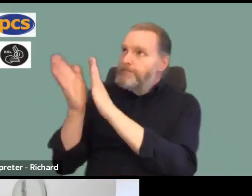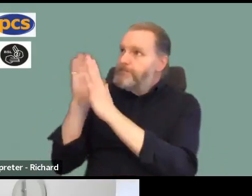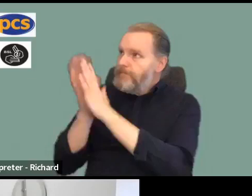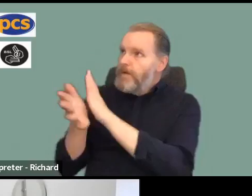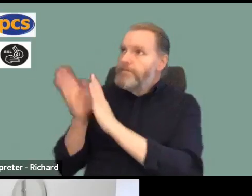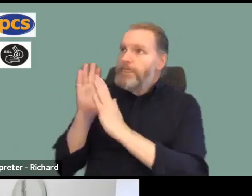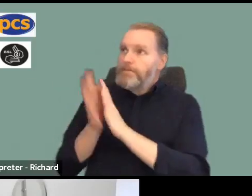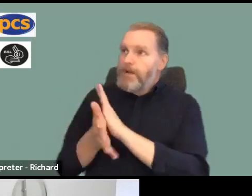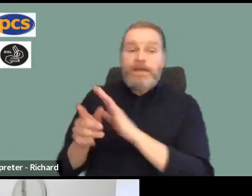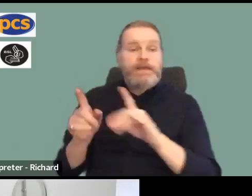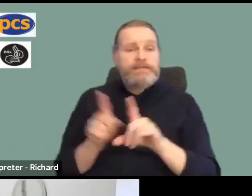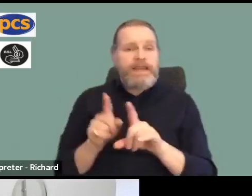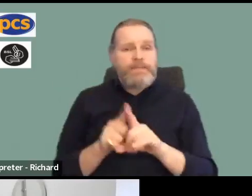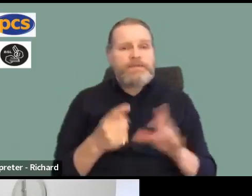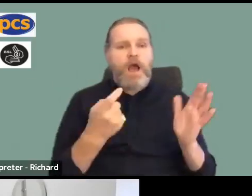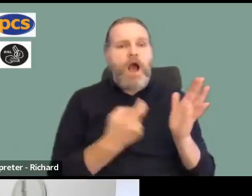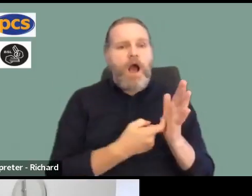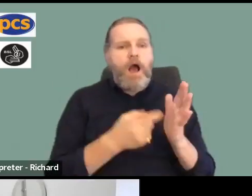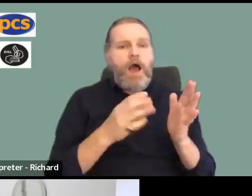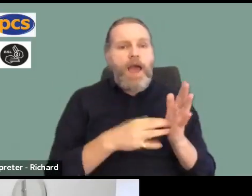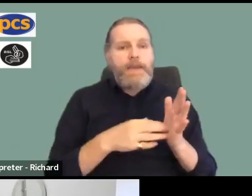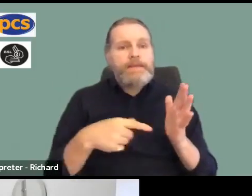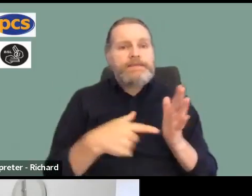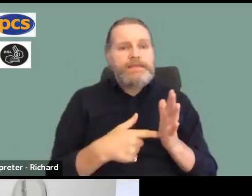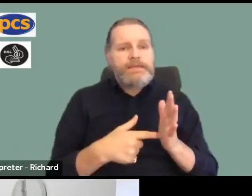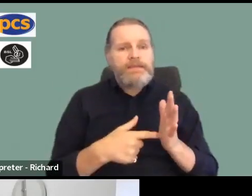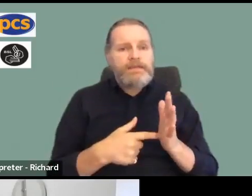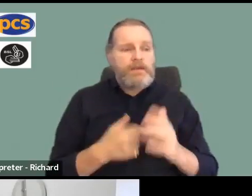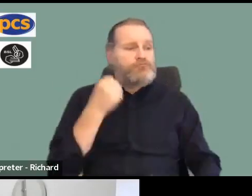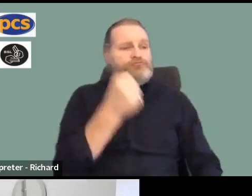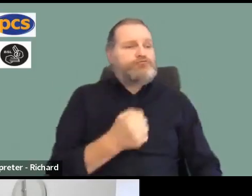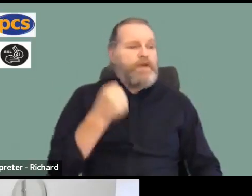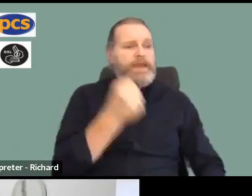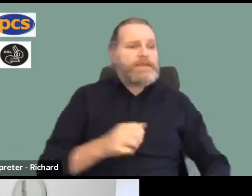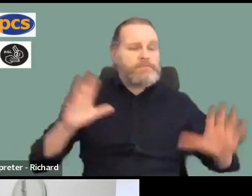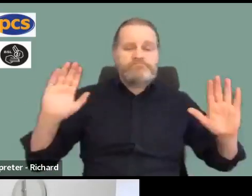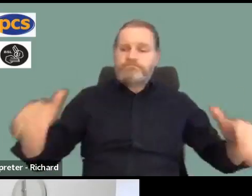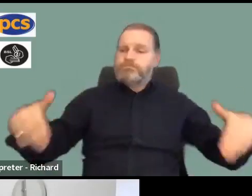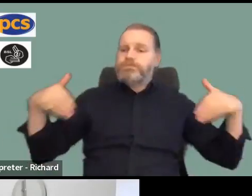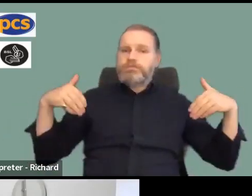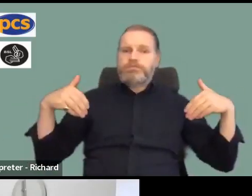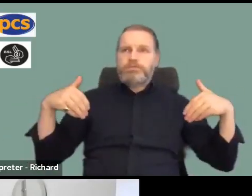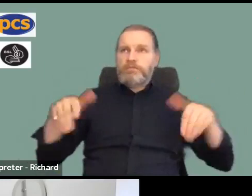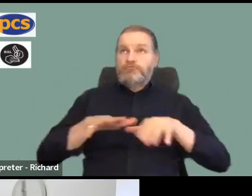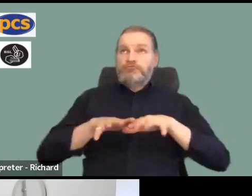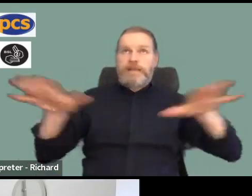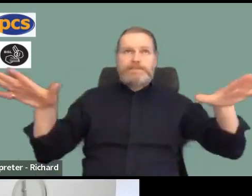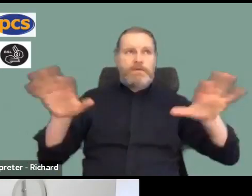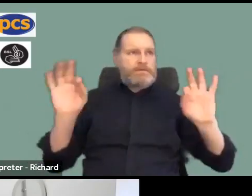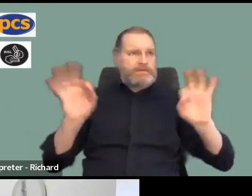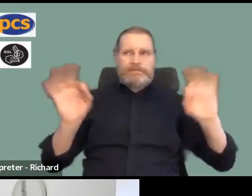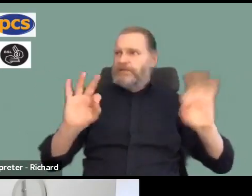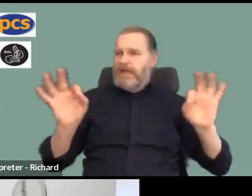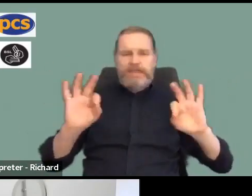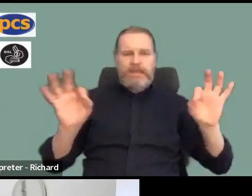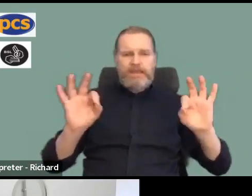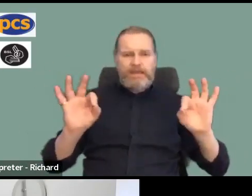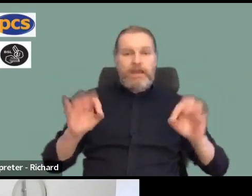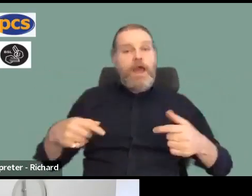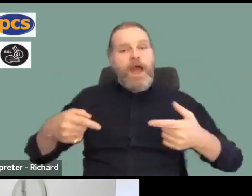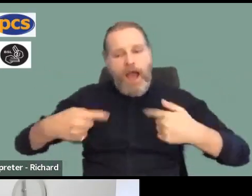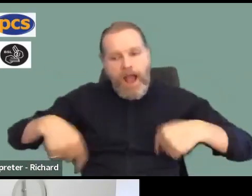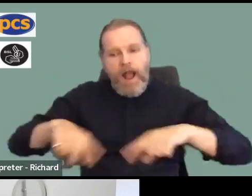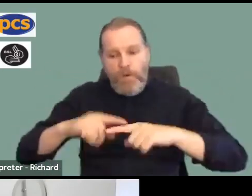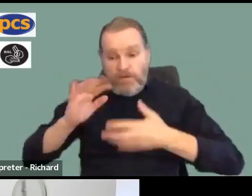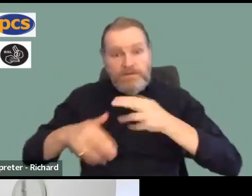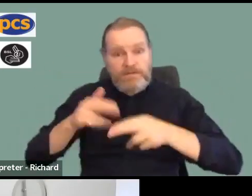RMT members and train drivers stopping public transport. We have members who, if they are not at work, can stop some of the